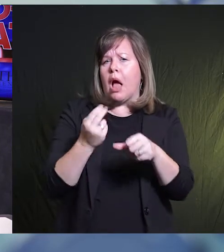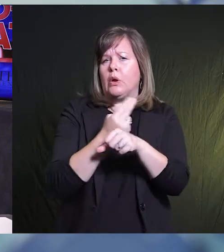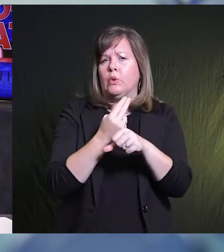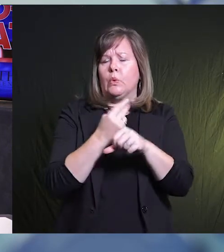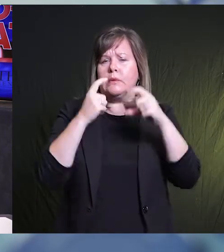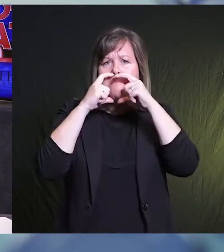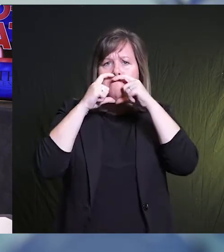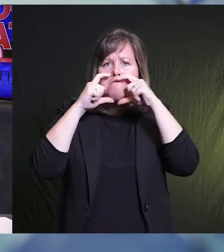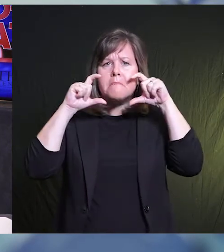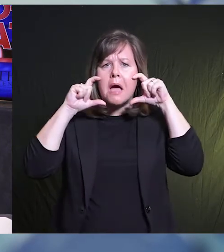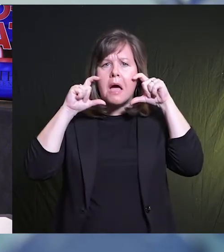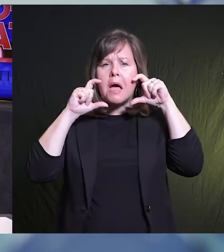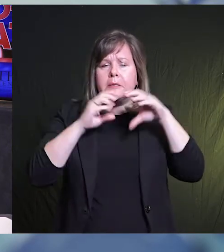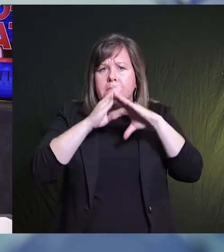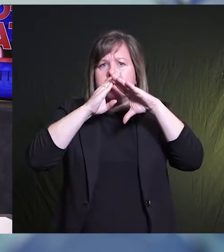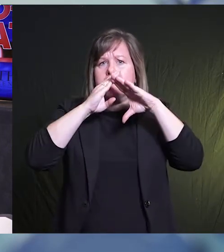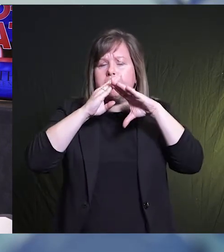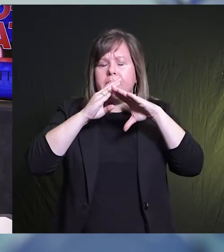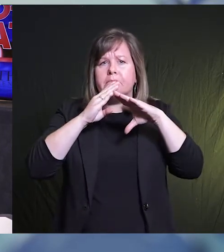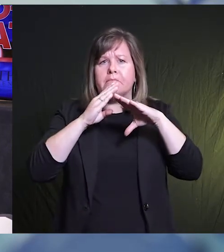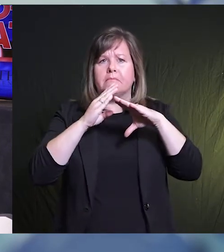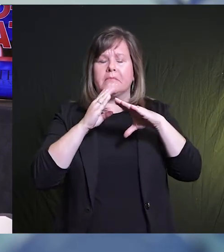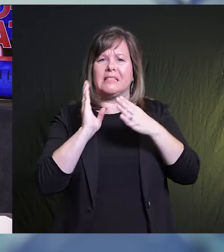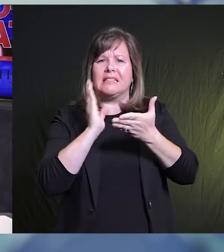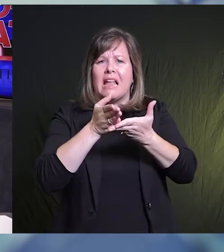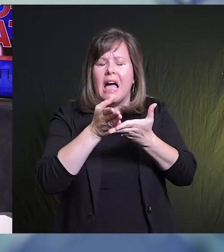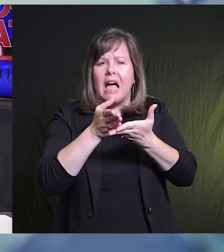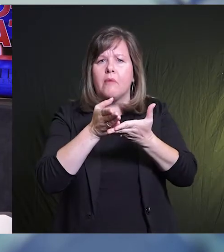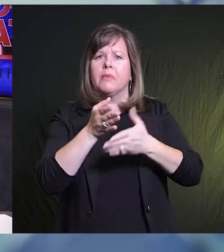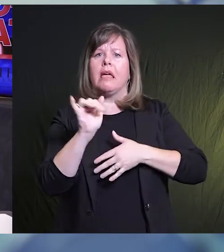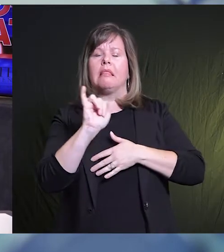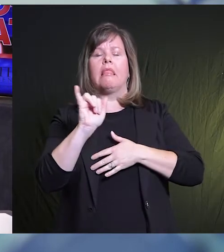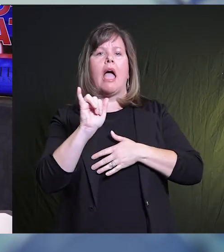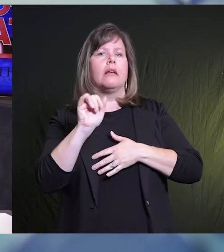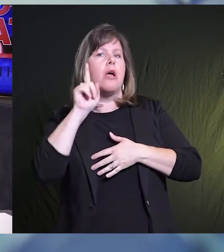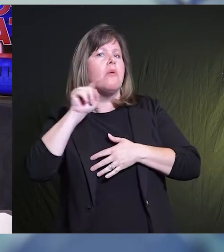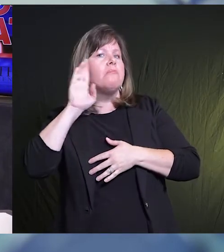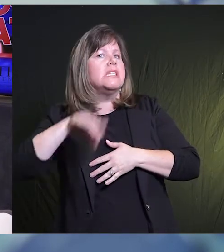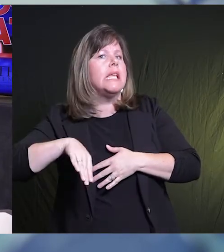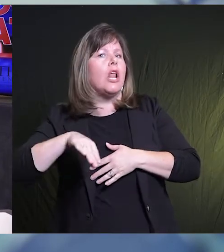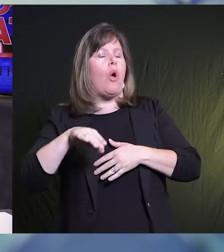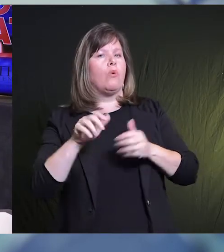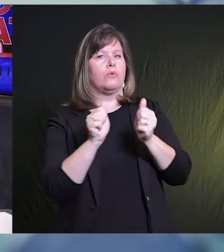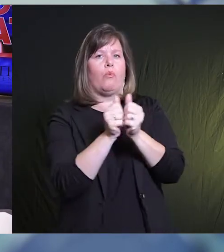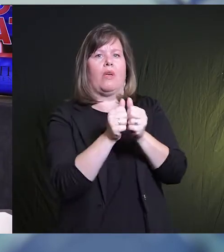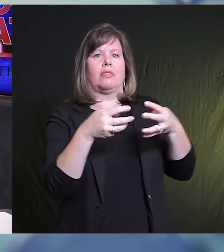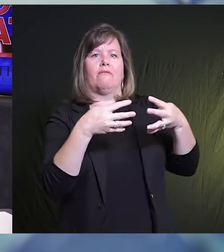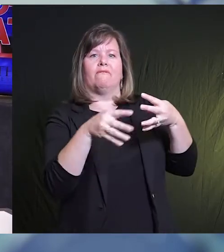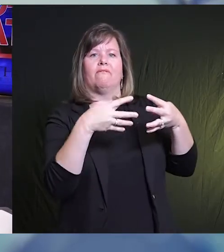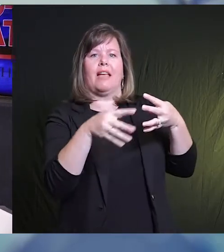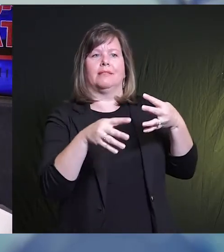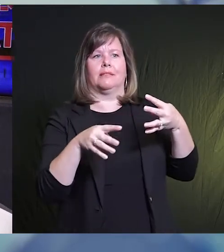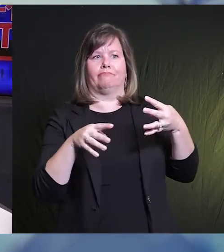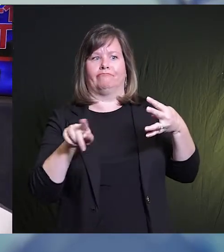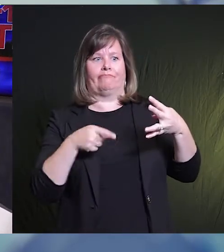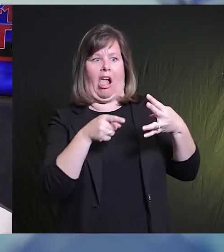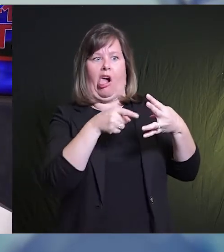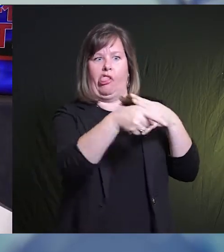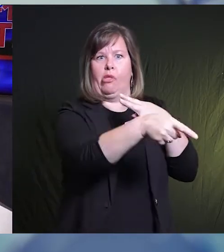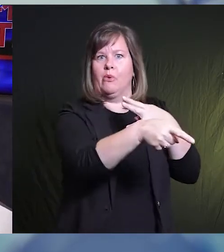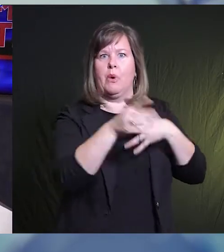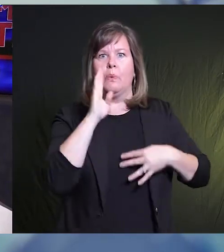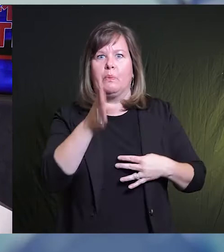with a cloth mask is a little bit like trying to stop mosquitoes with a chain-link fence. You just can't do it. It doesn't make sense.